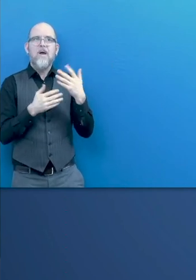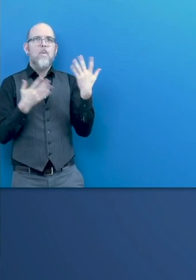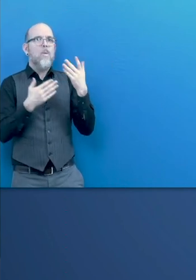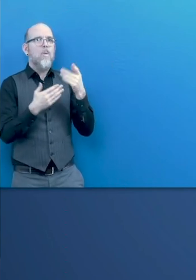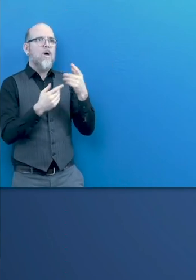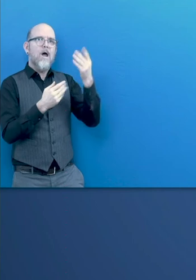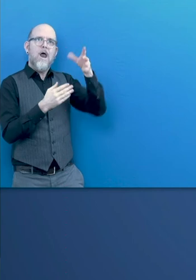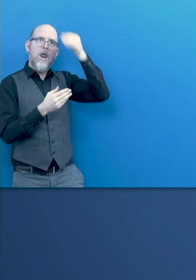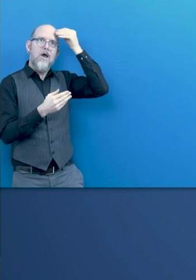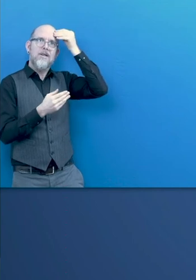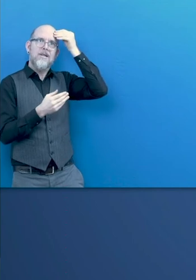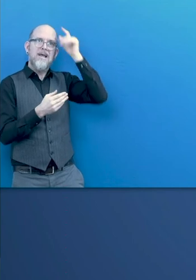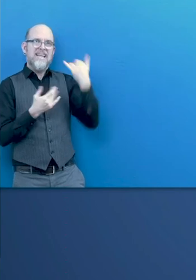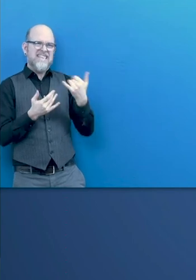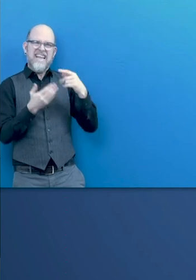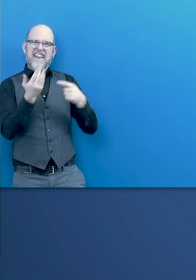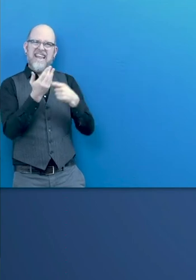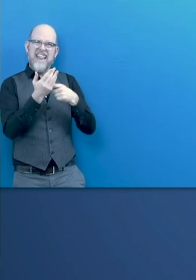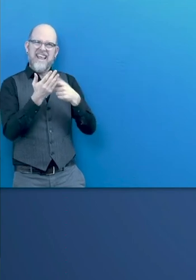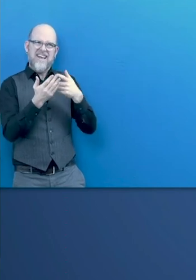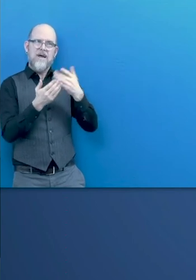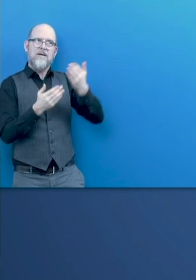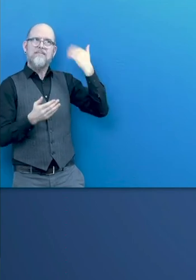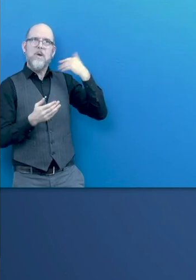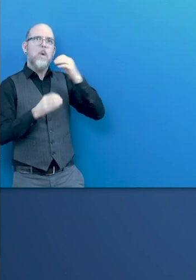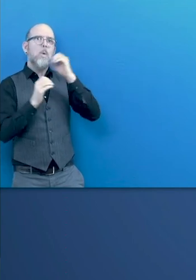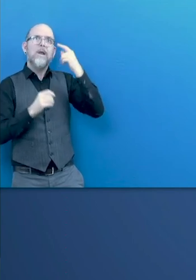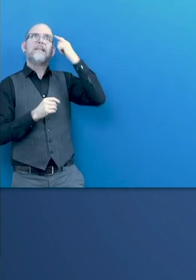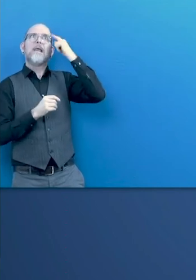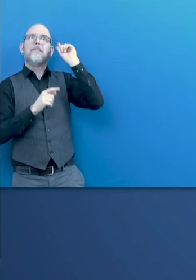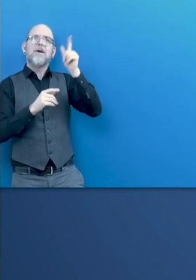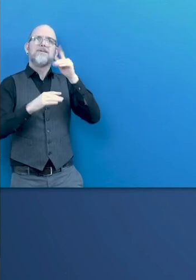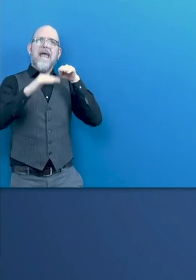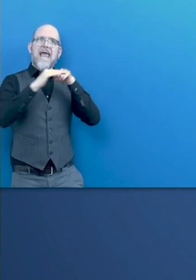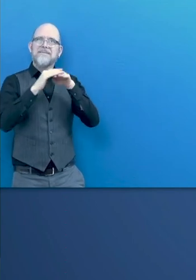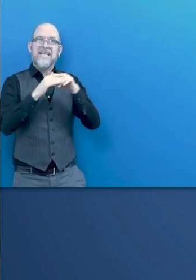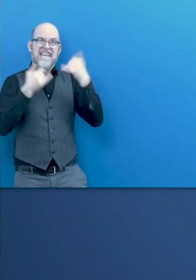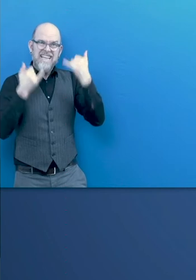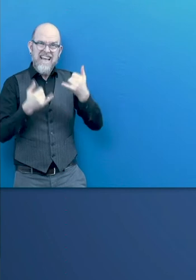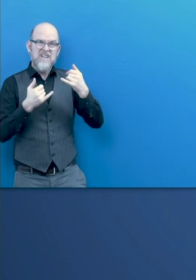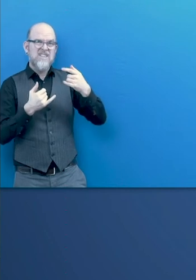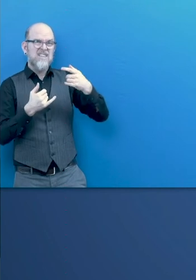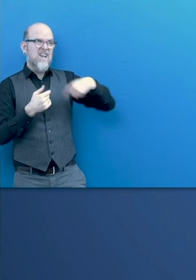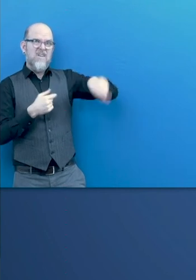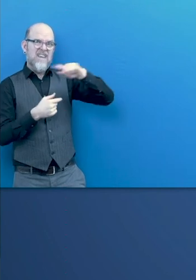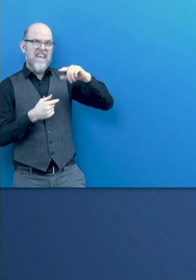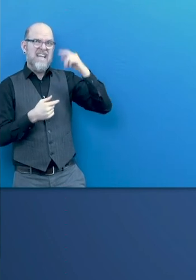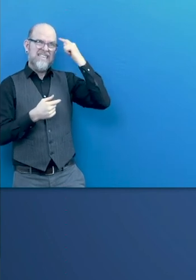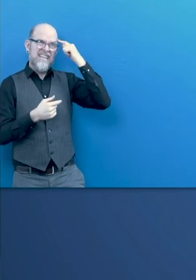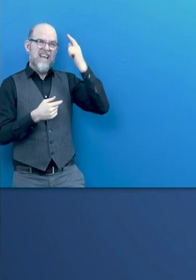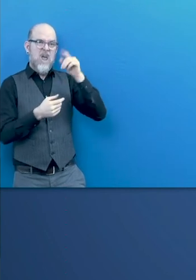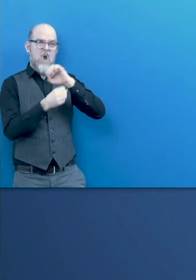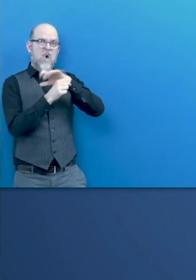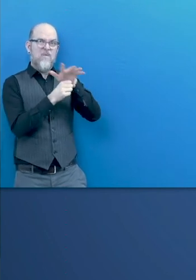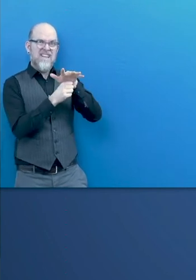emergency situations, such as the COVID-19, which we have seen during 2020, institutions and